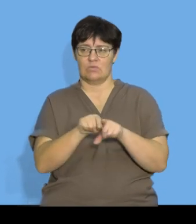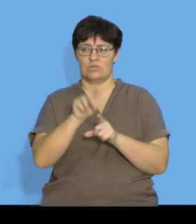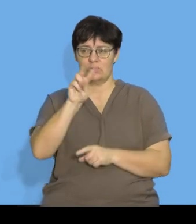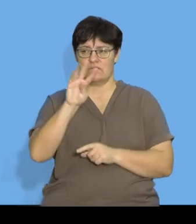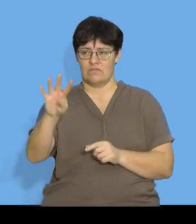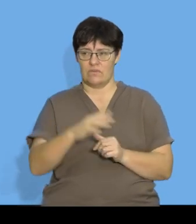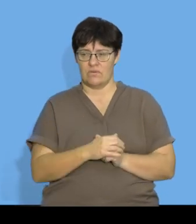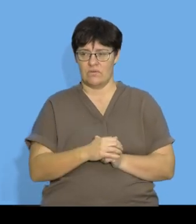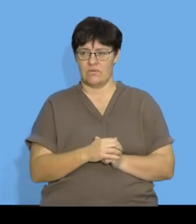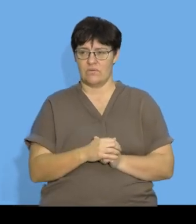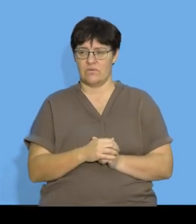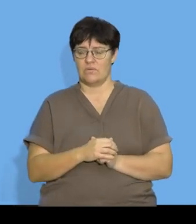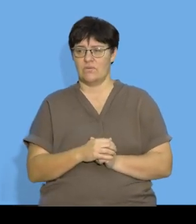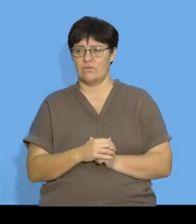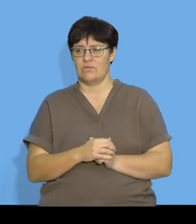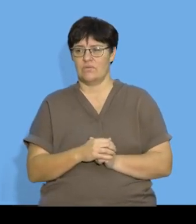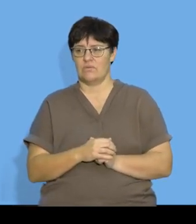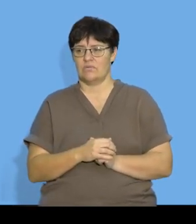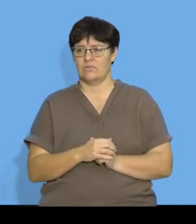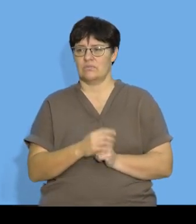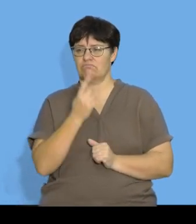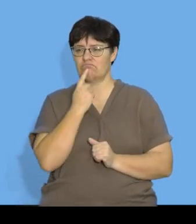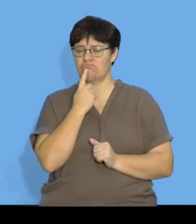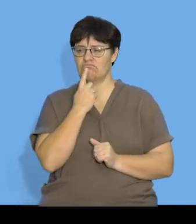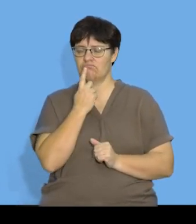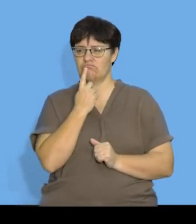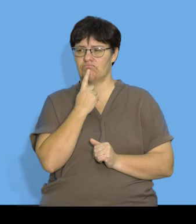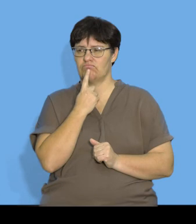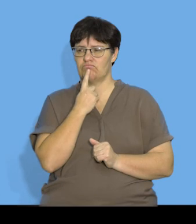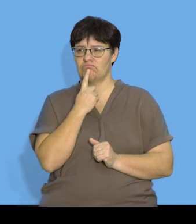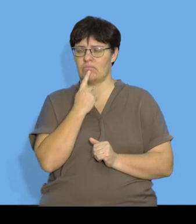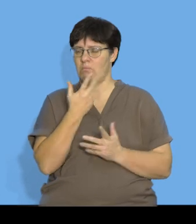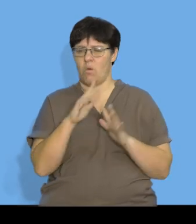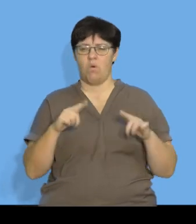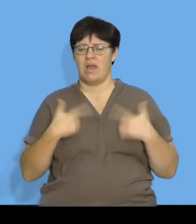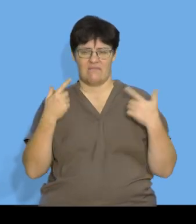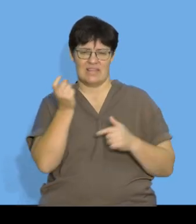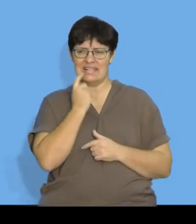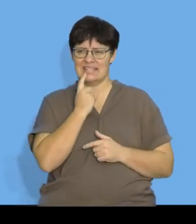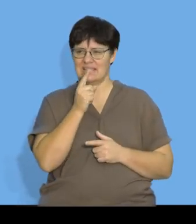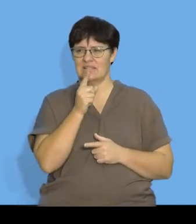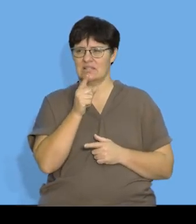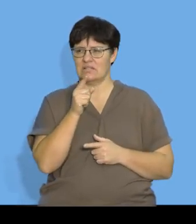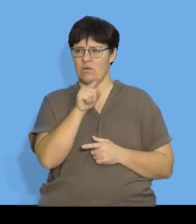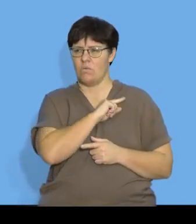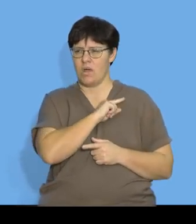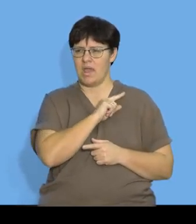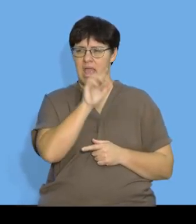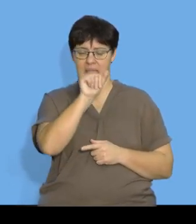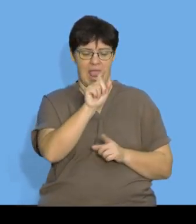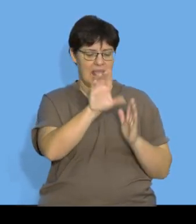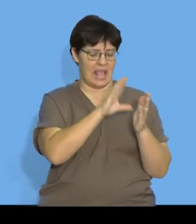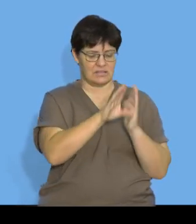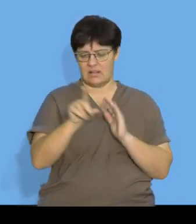24 and actually on this side guys we can actually see that our lives are going to be much easier because the a's cancel